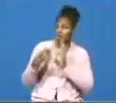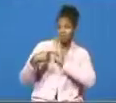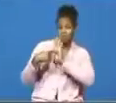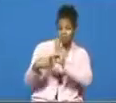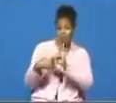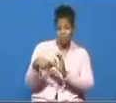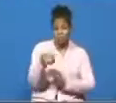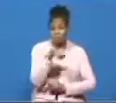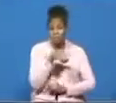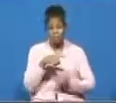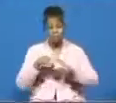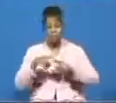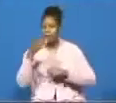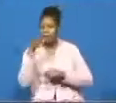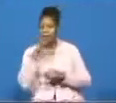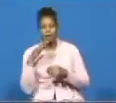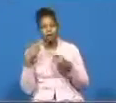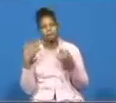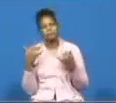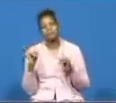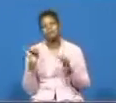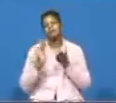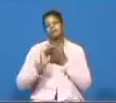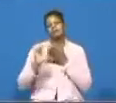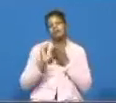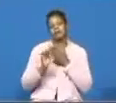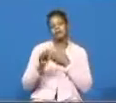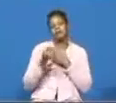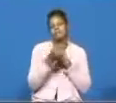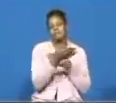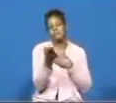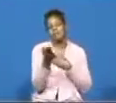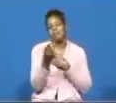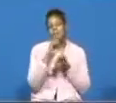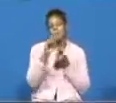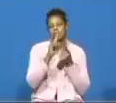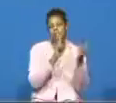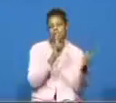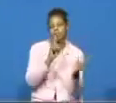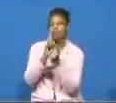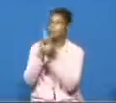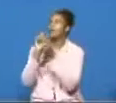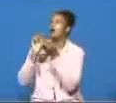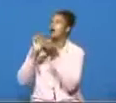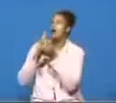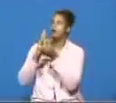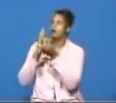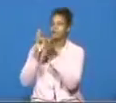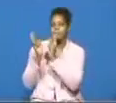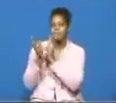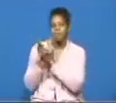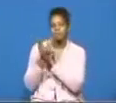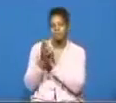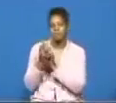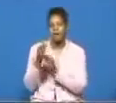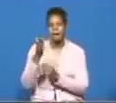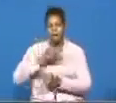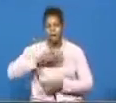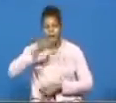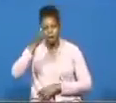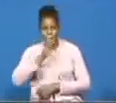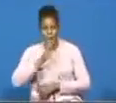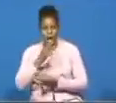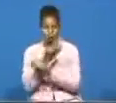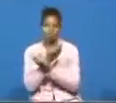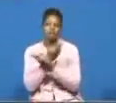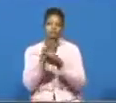but god forgave them when they came to him and repented and my god came to